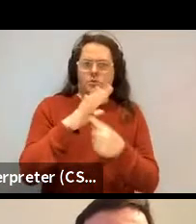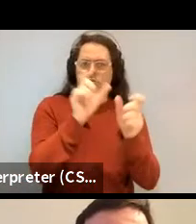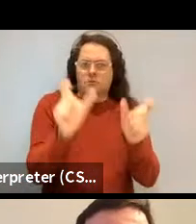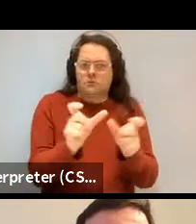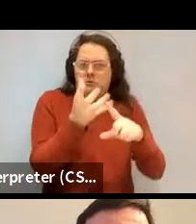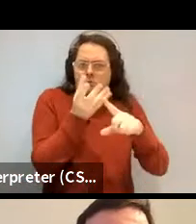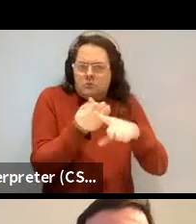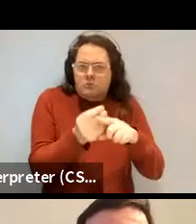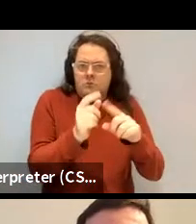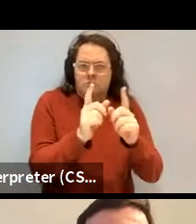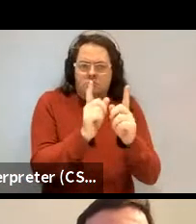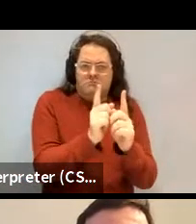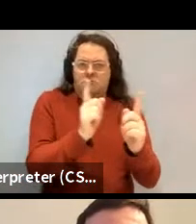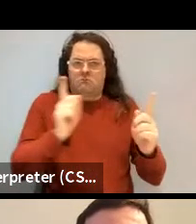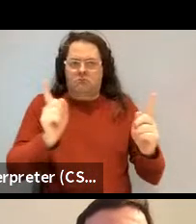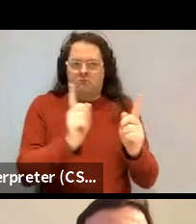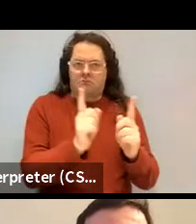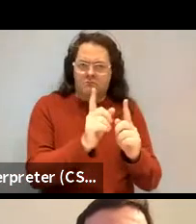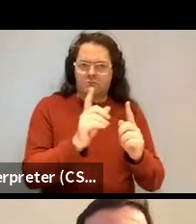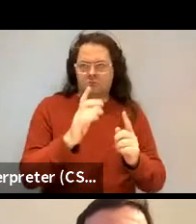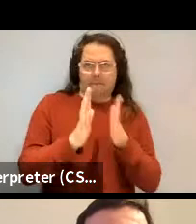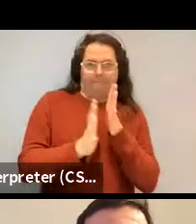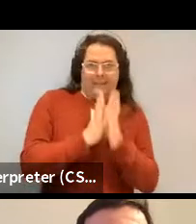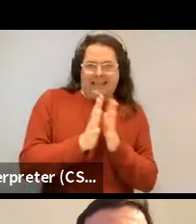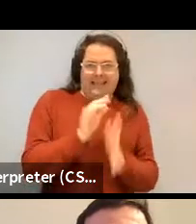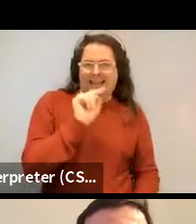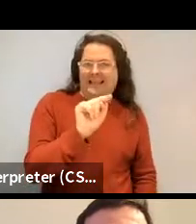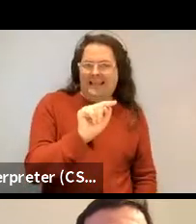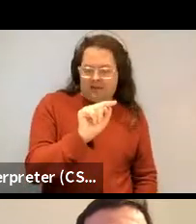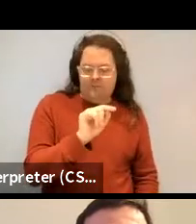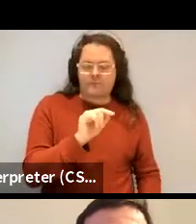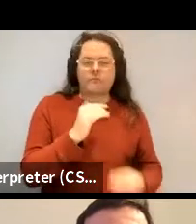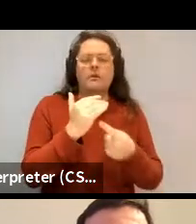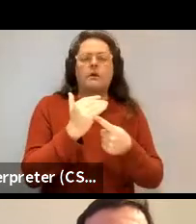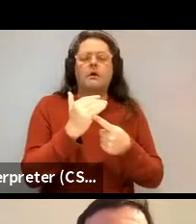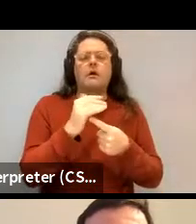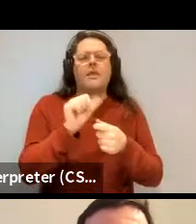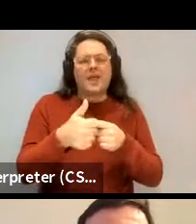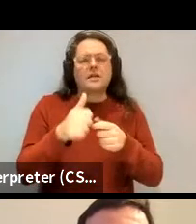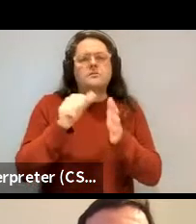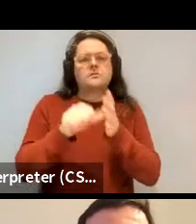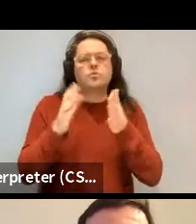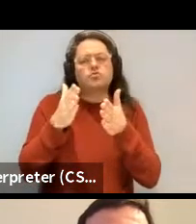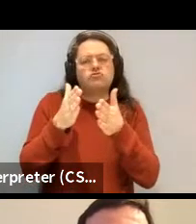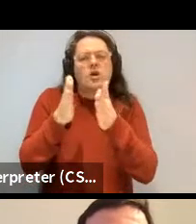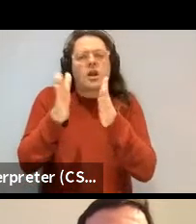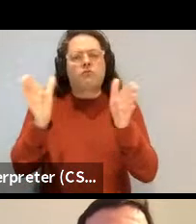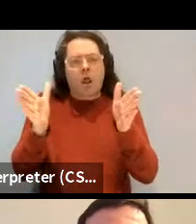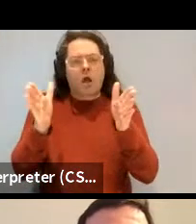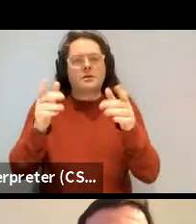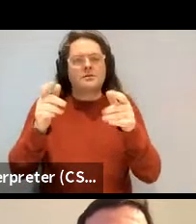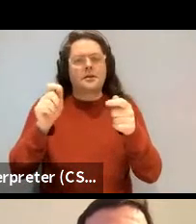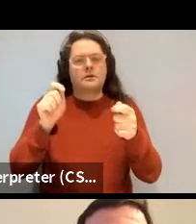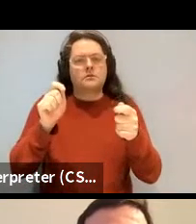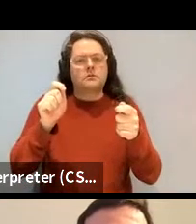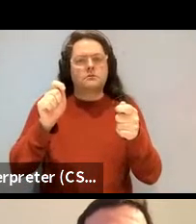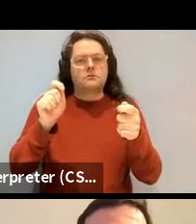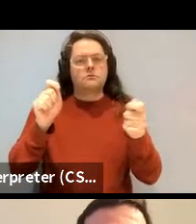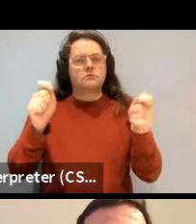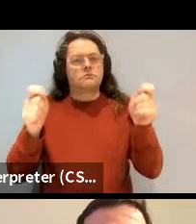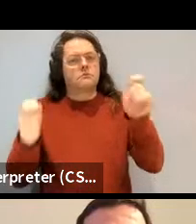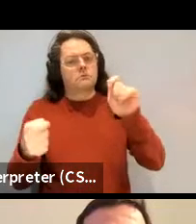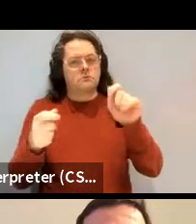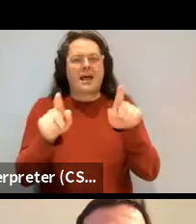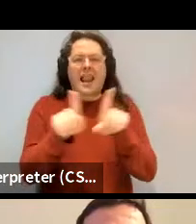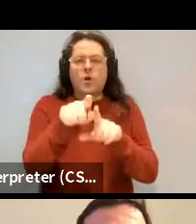Um, so, um, and then when we go on to generalize and abstract constructions from that, like you said, the